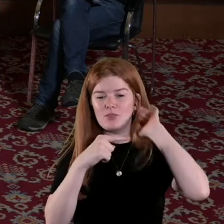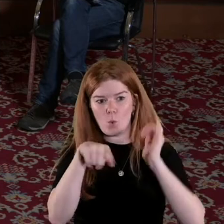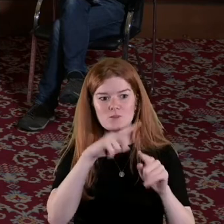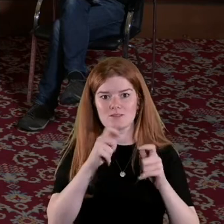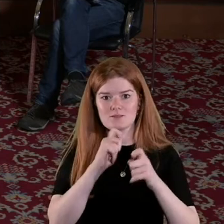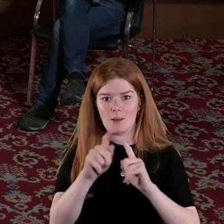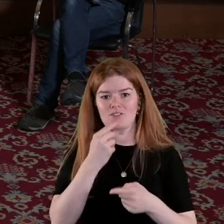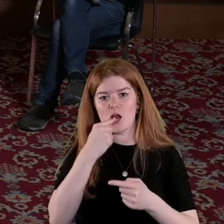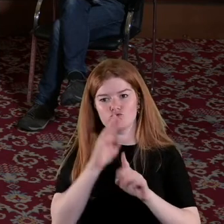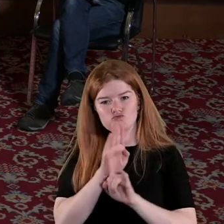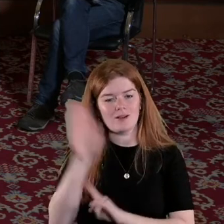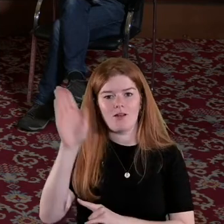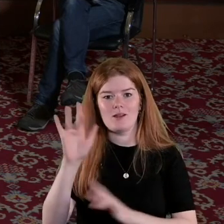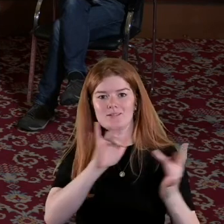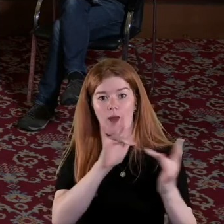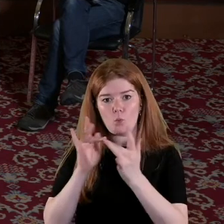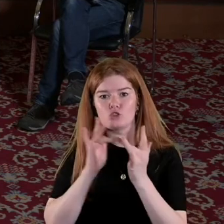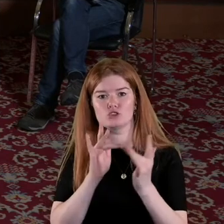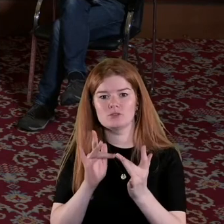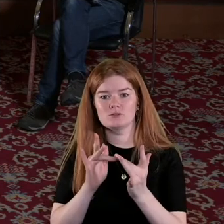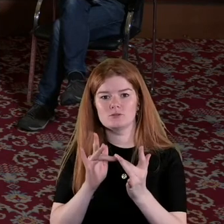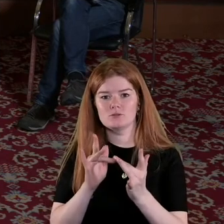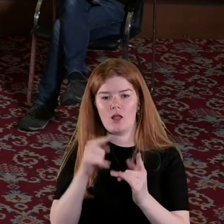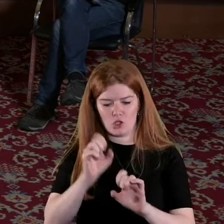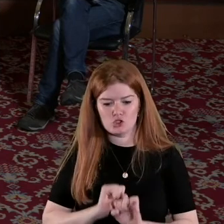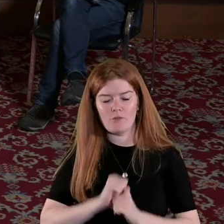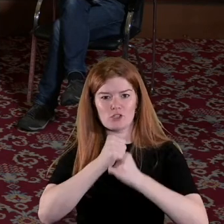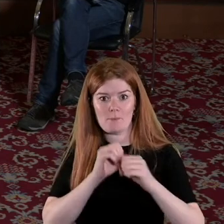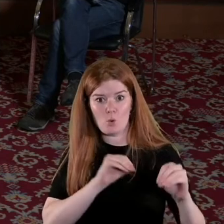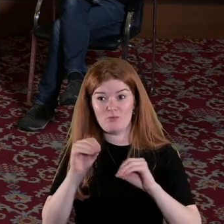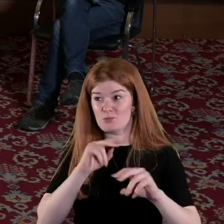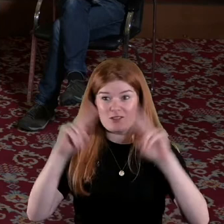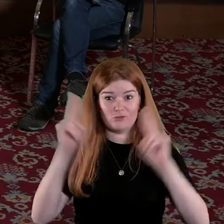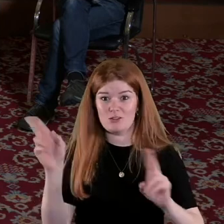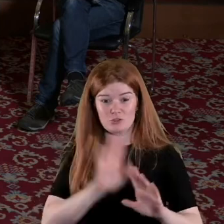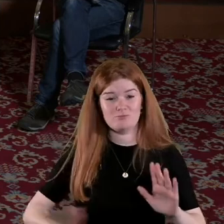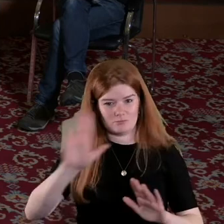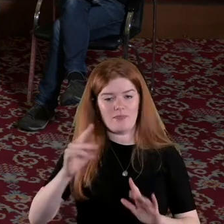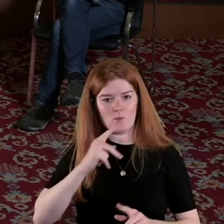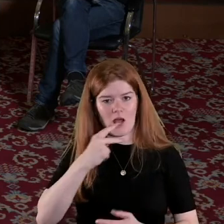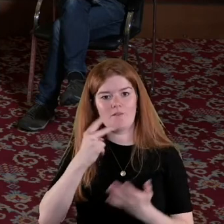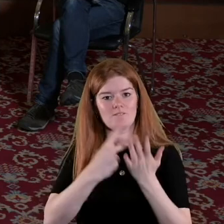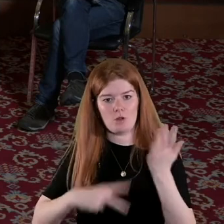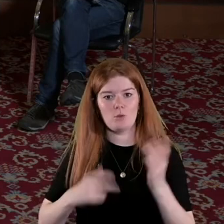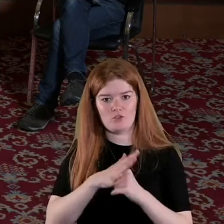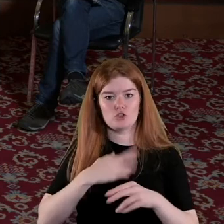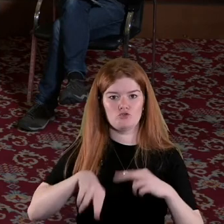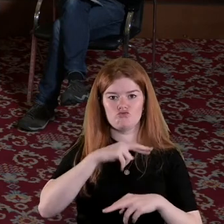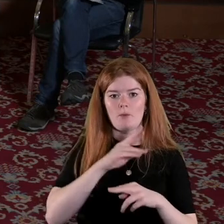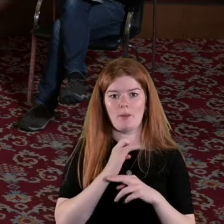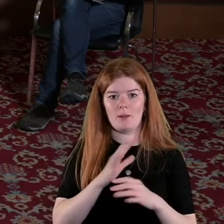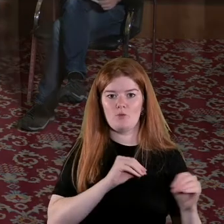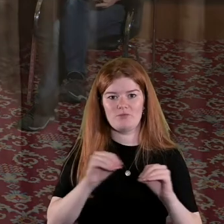radical networks the suffrage movement was so internationalist and that was really valuable to the republican movement